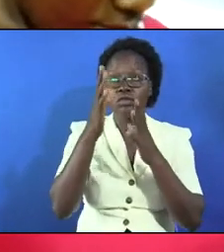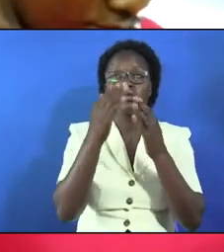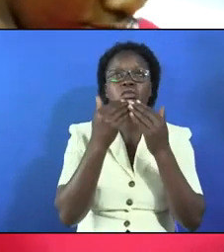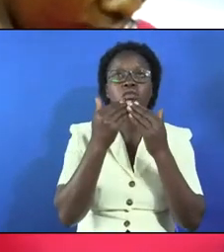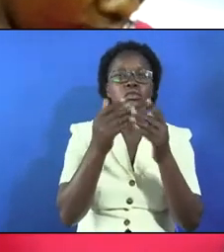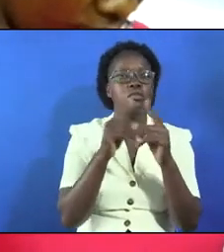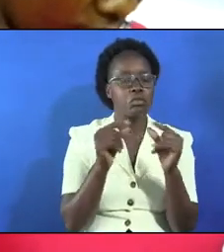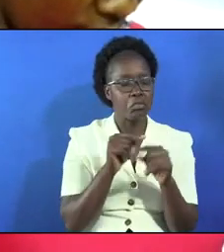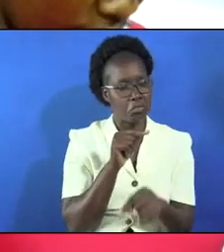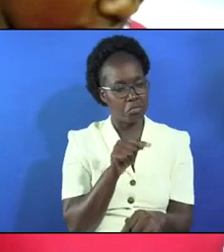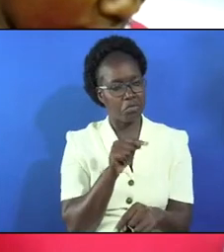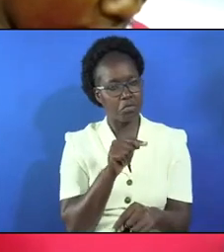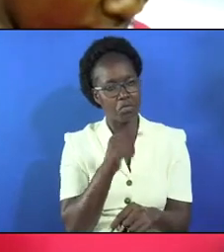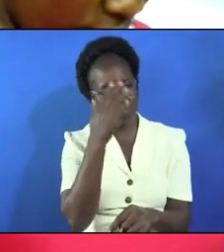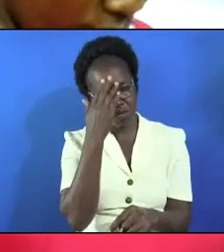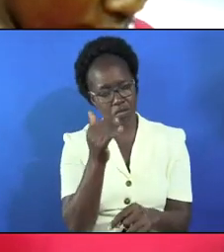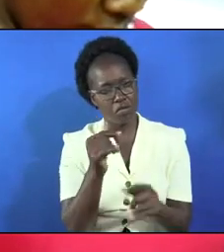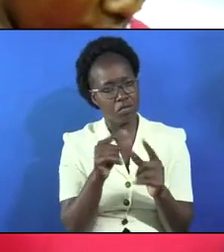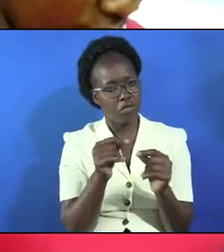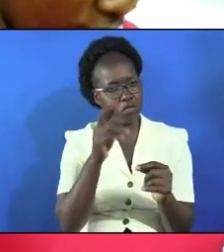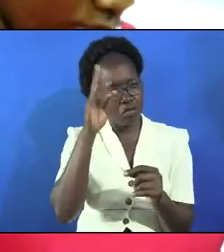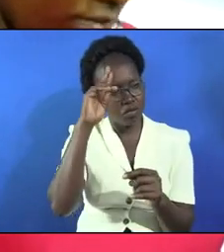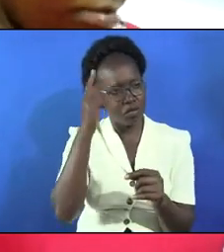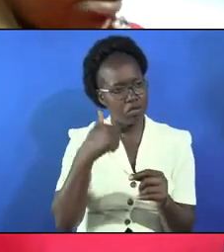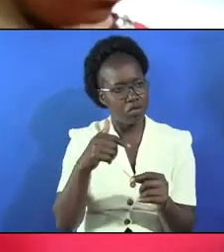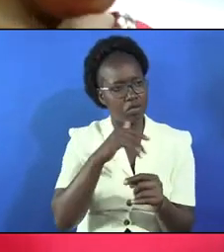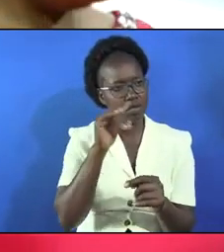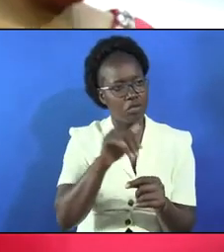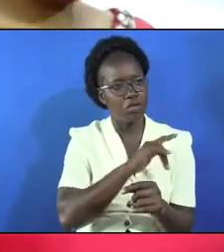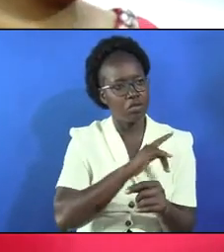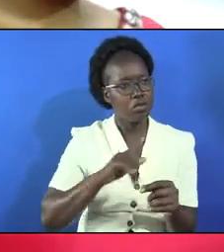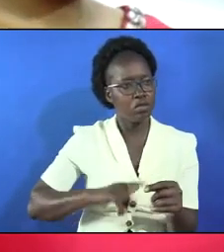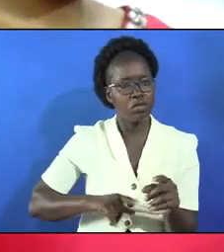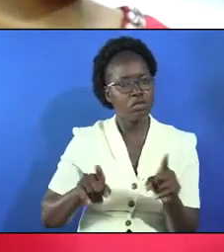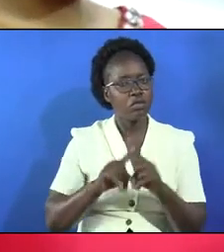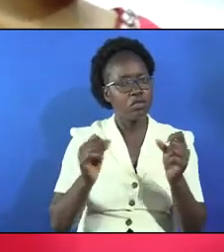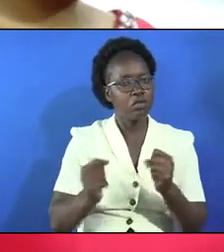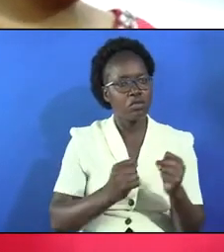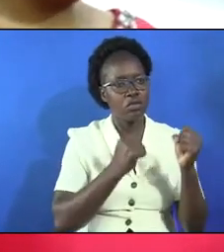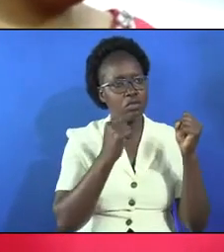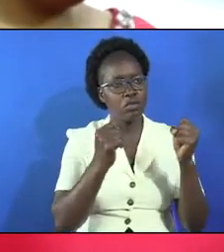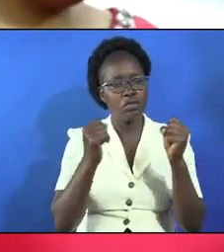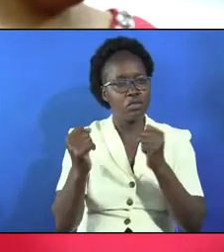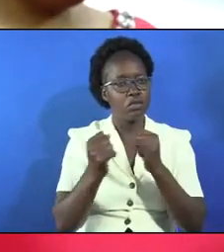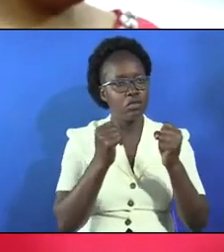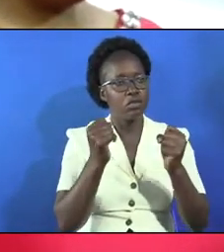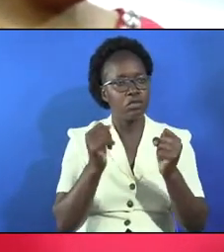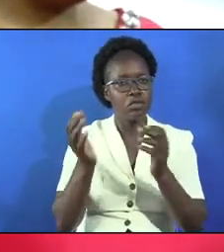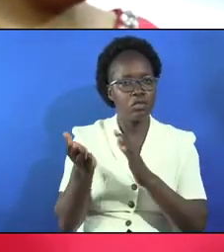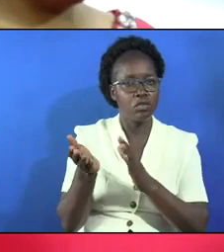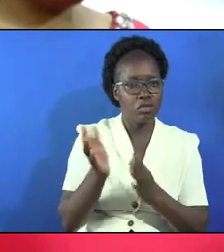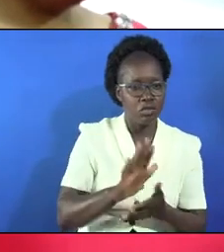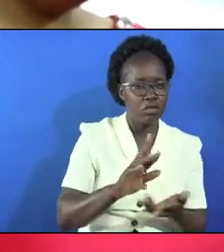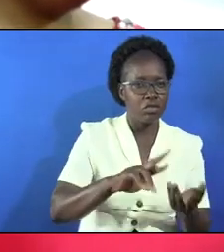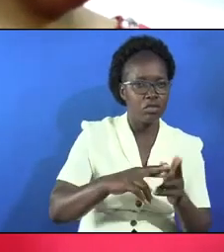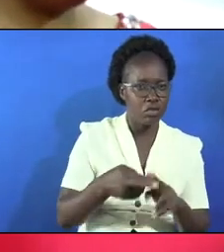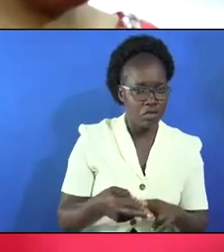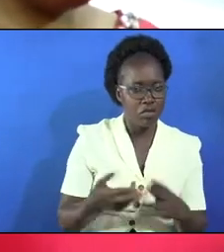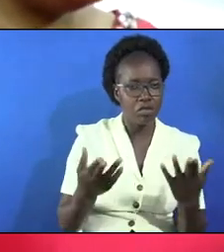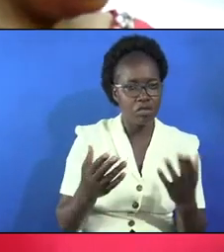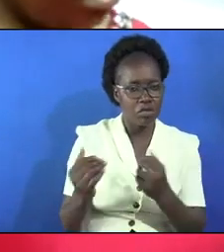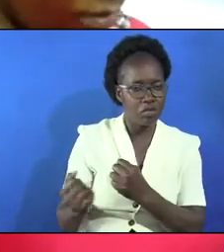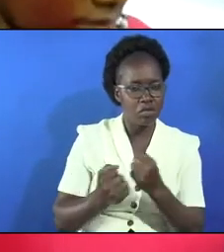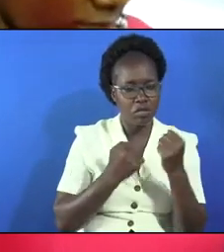for this message because this message has reminded us that your lord you are still powerful powerful to restore relationships